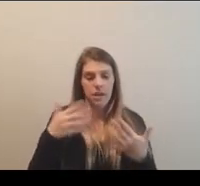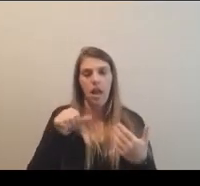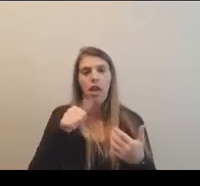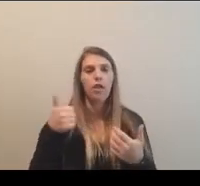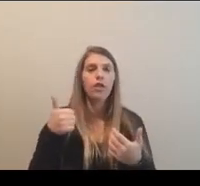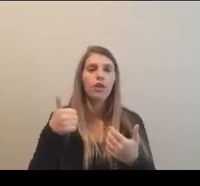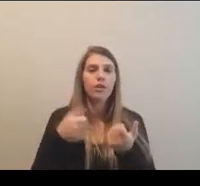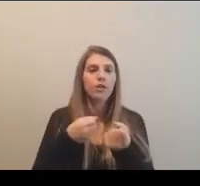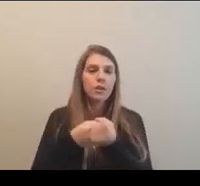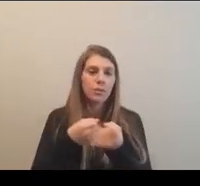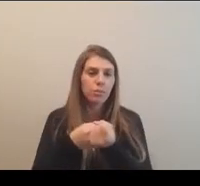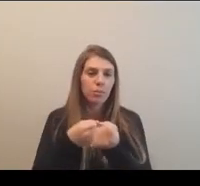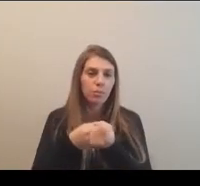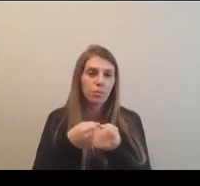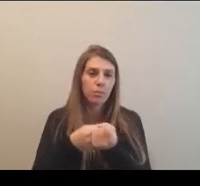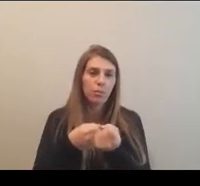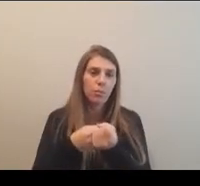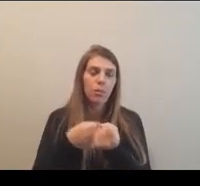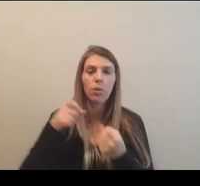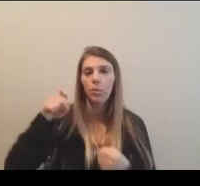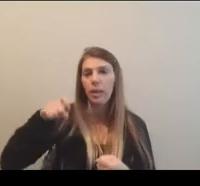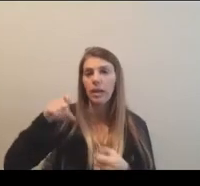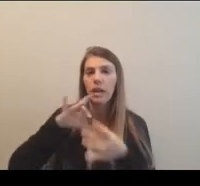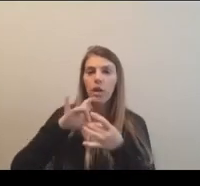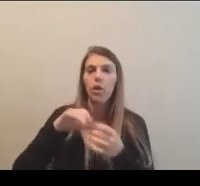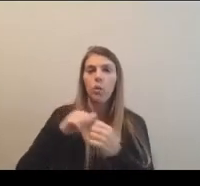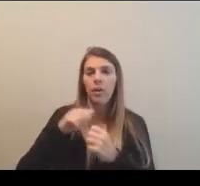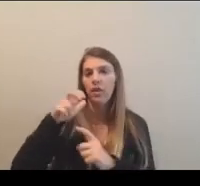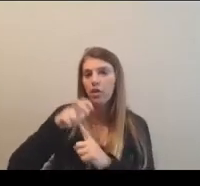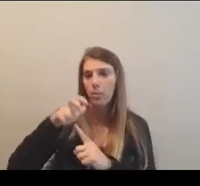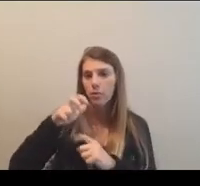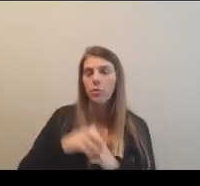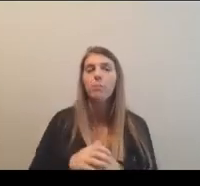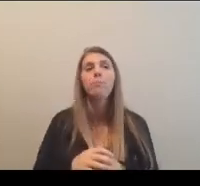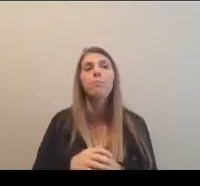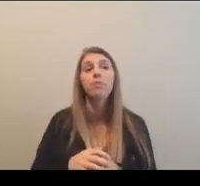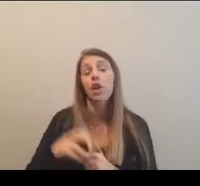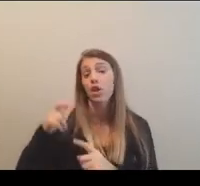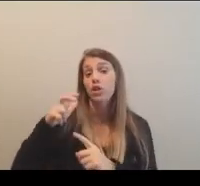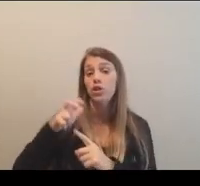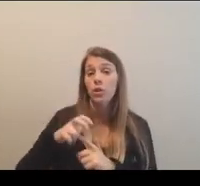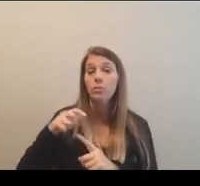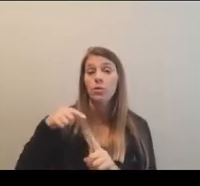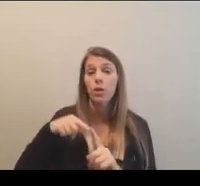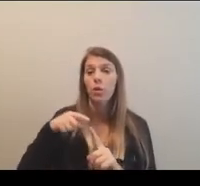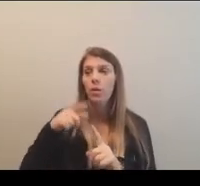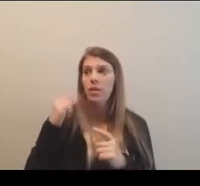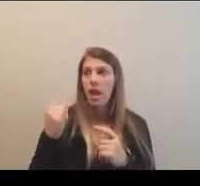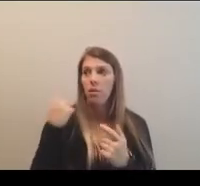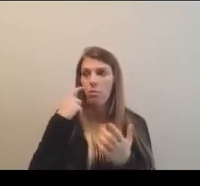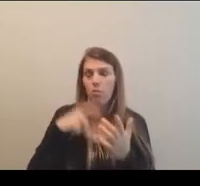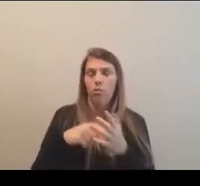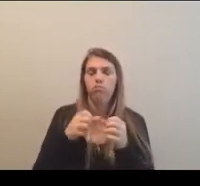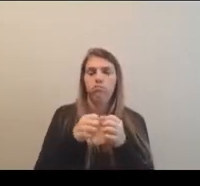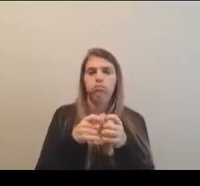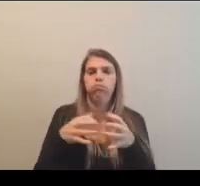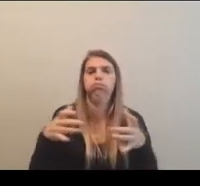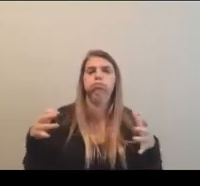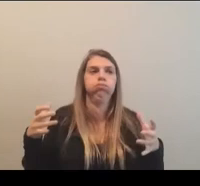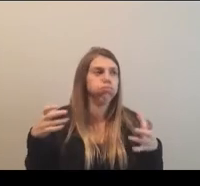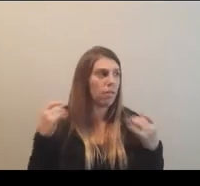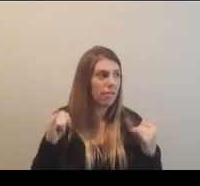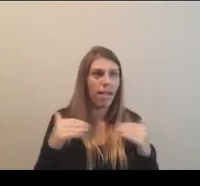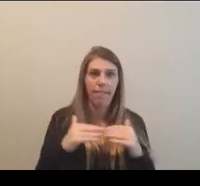support that you, we need around a championship and a championship that has grown to the level that it is. And that